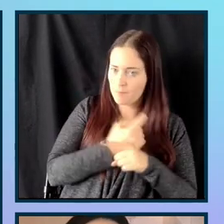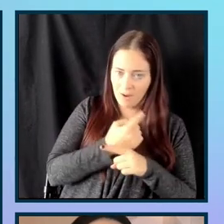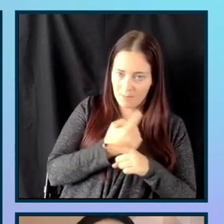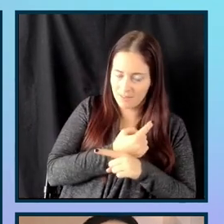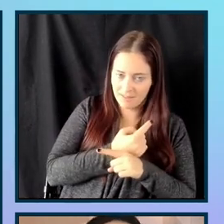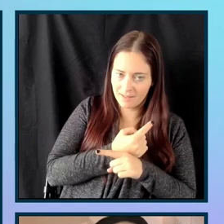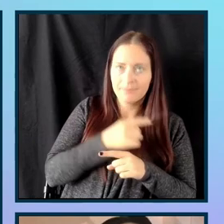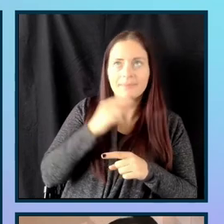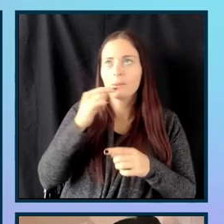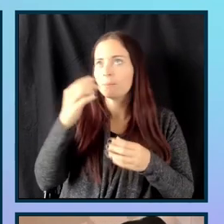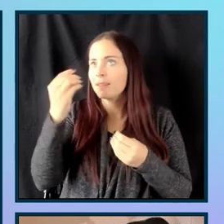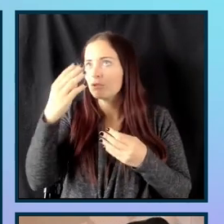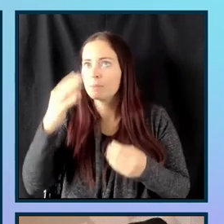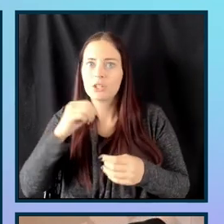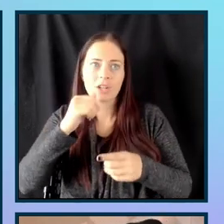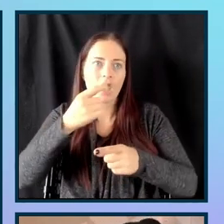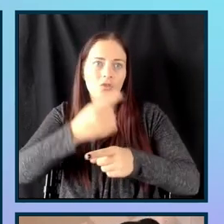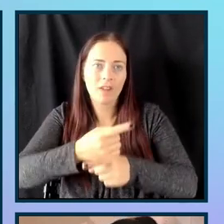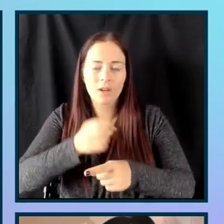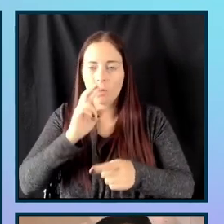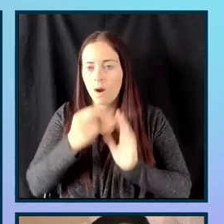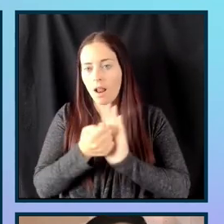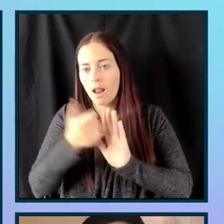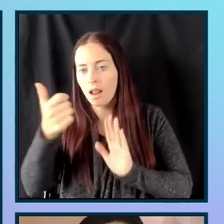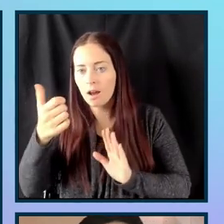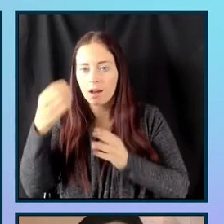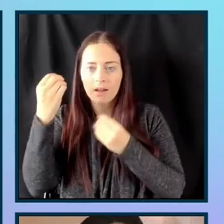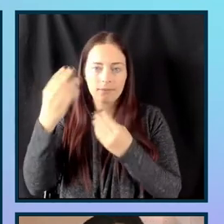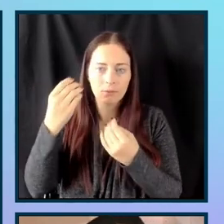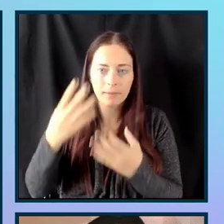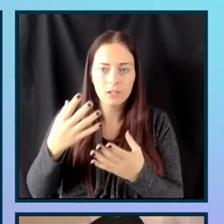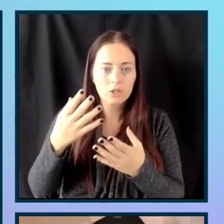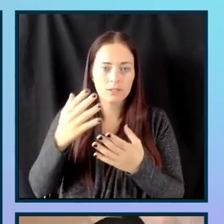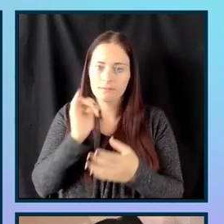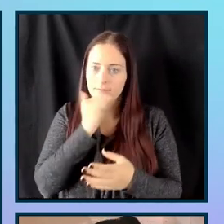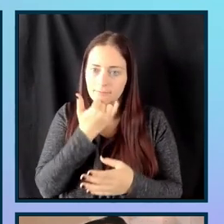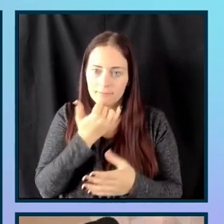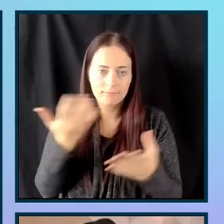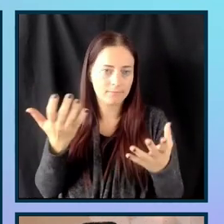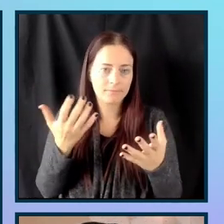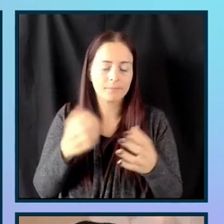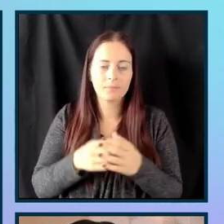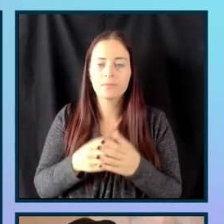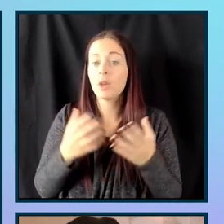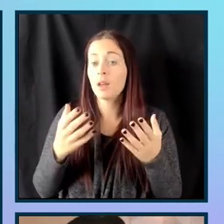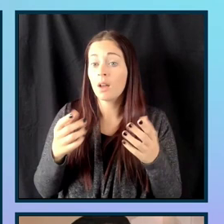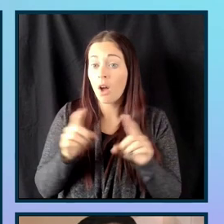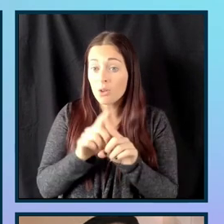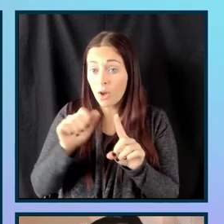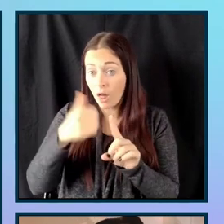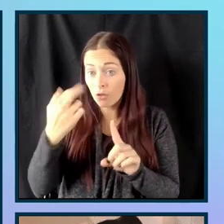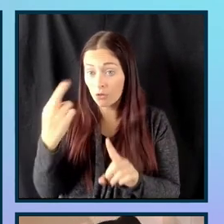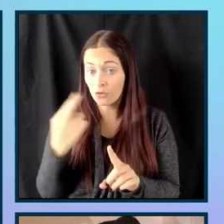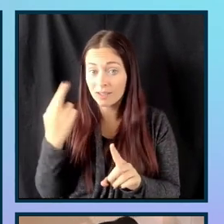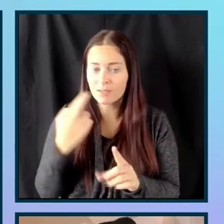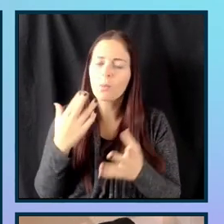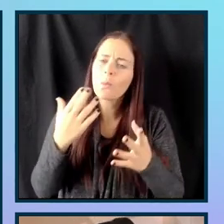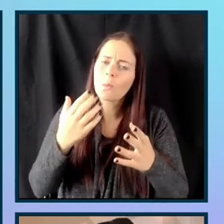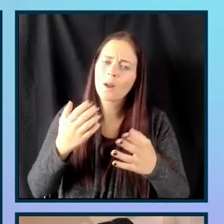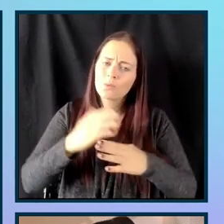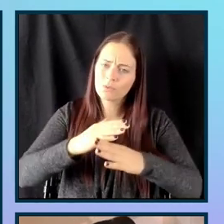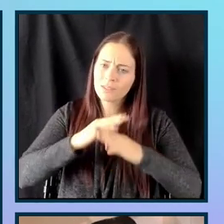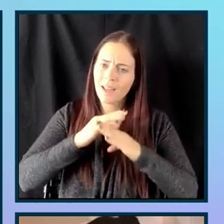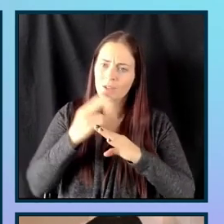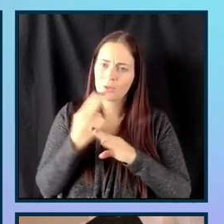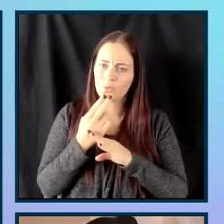that's incorrect, or they might omit information once that data is submitted. We also want to protect our users. Forcing our users